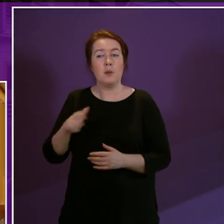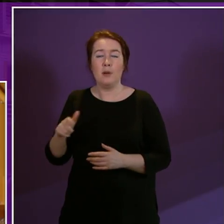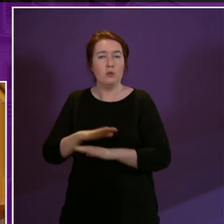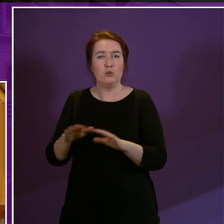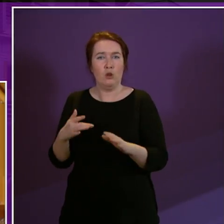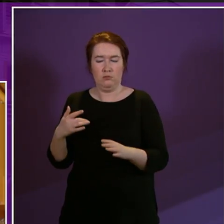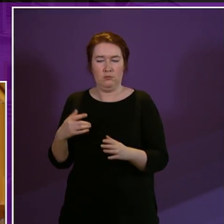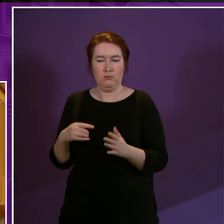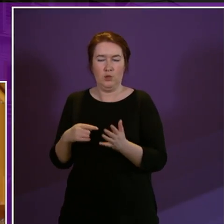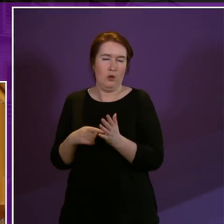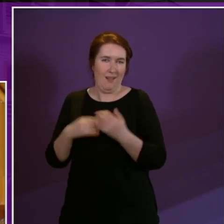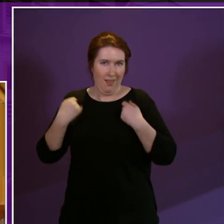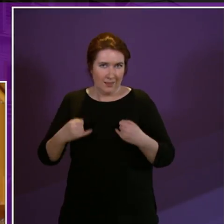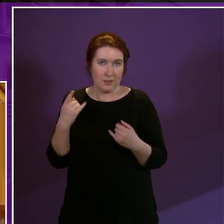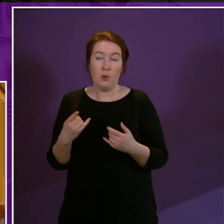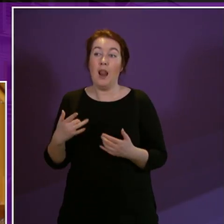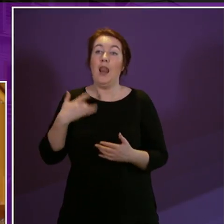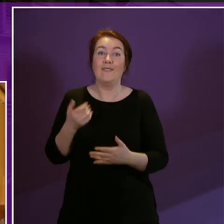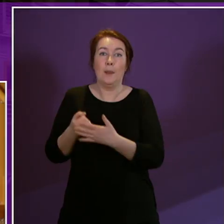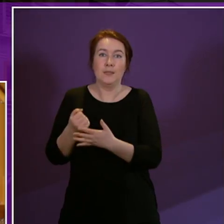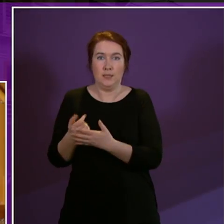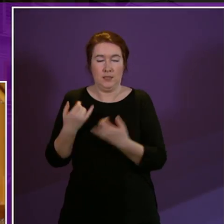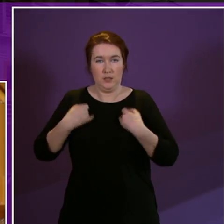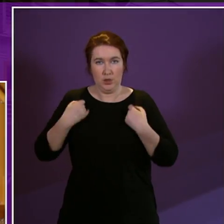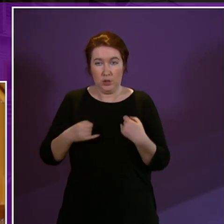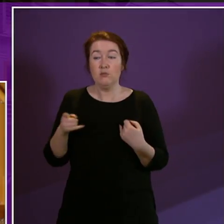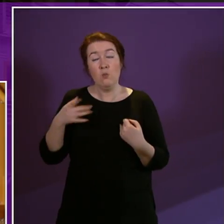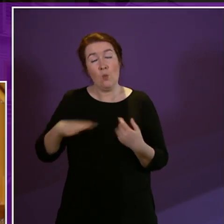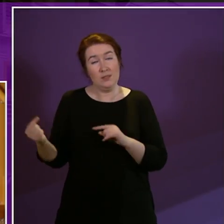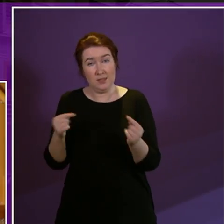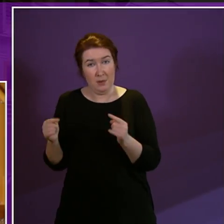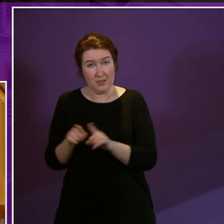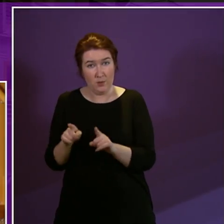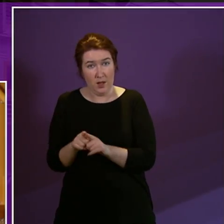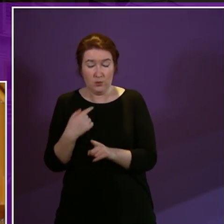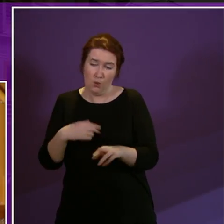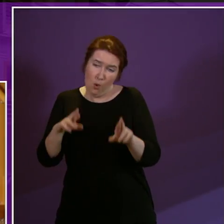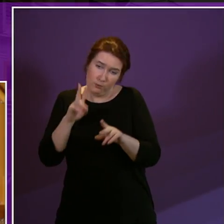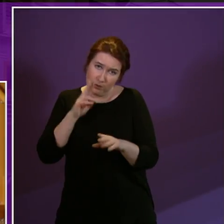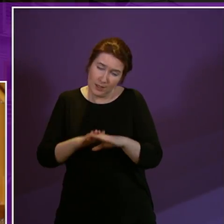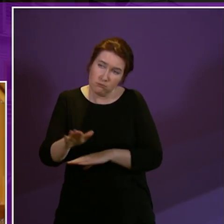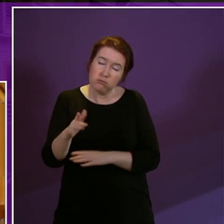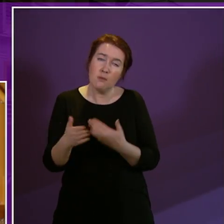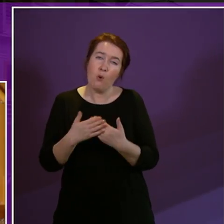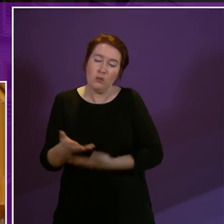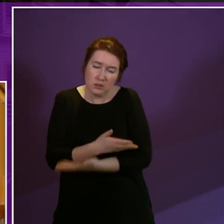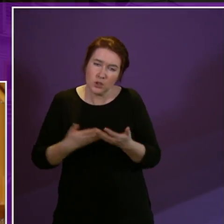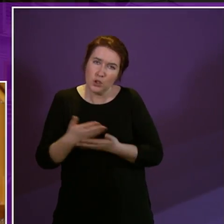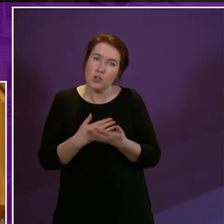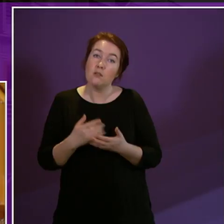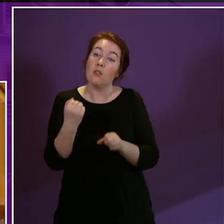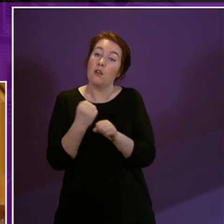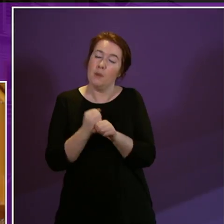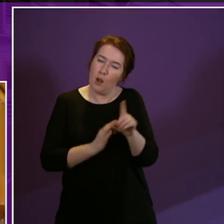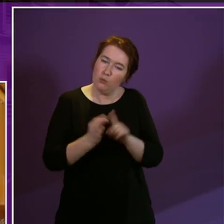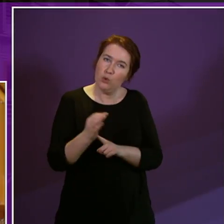also like to have a debate about this and see how they could benefit and I hope we can have these discussions as the Government looks to improve care packages